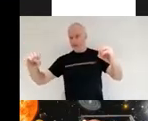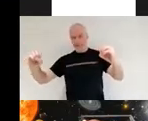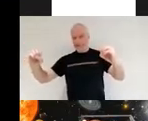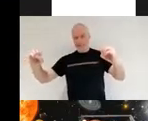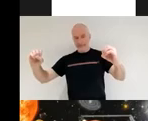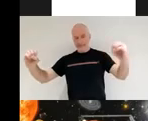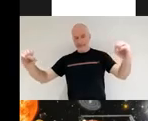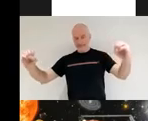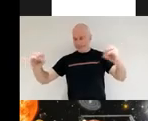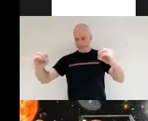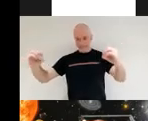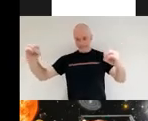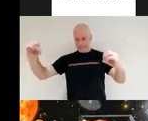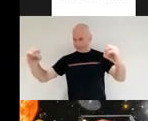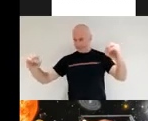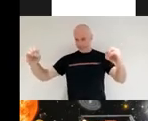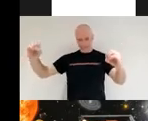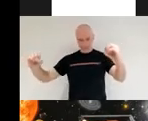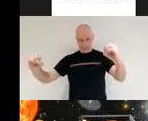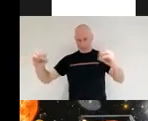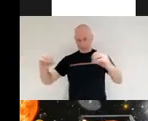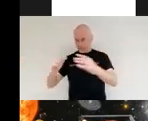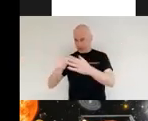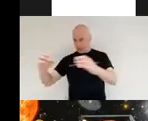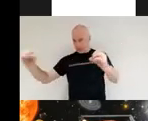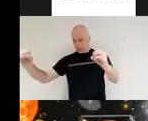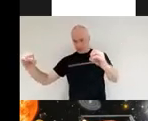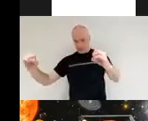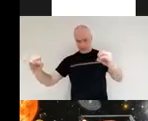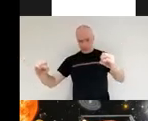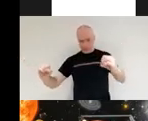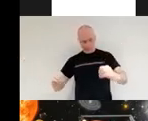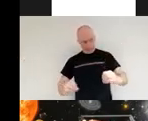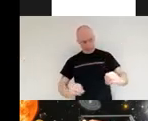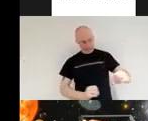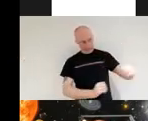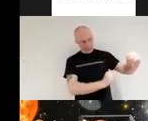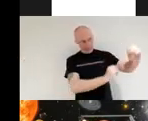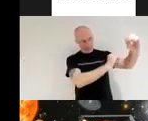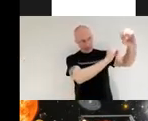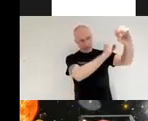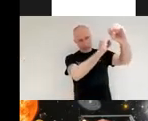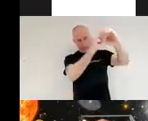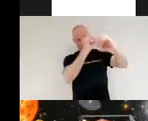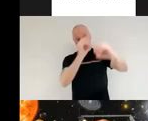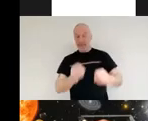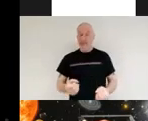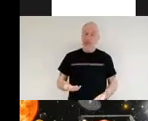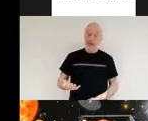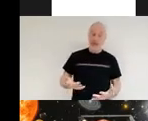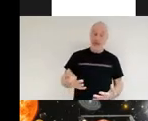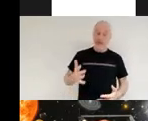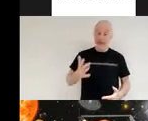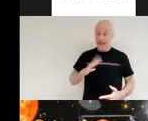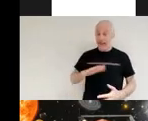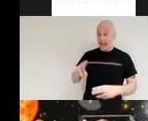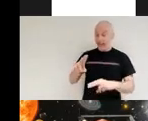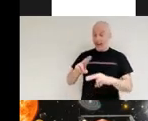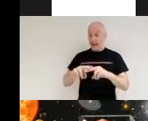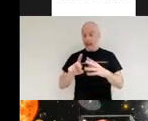course correcting to stay in that point now it will need to use some fuel to maintain that orbit